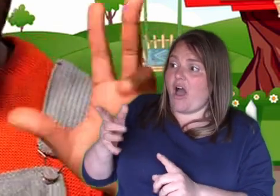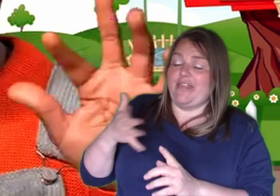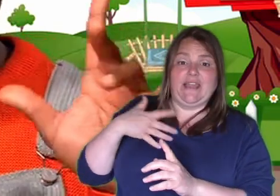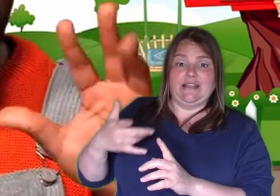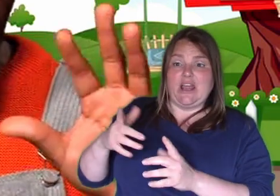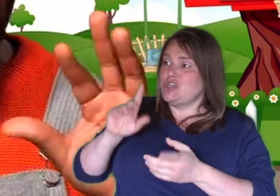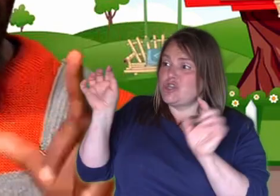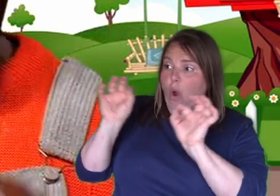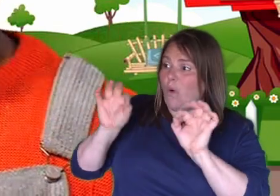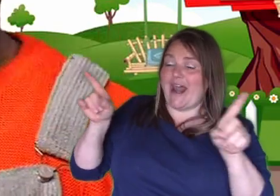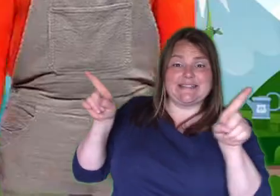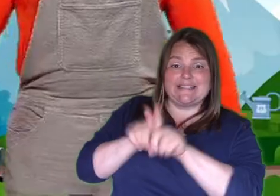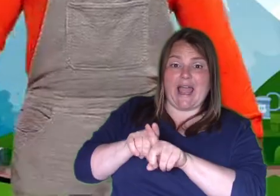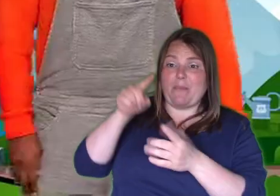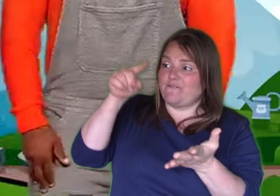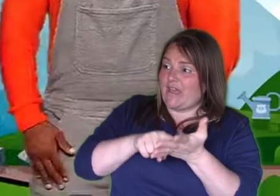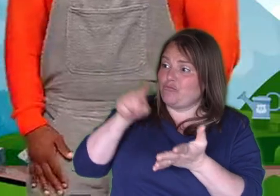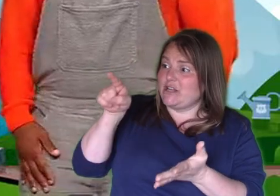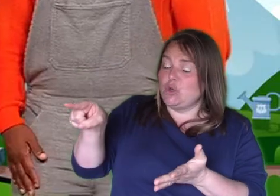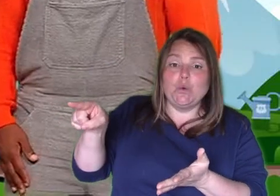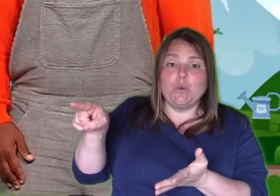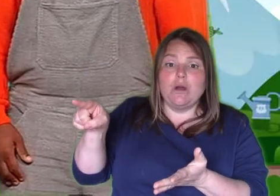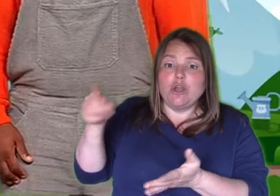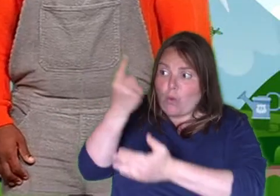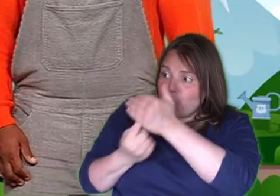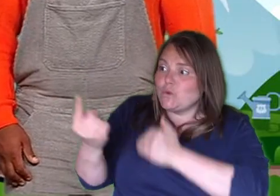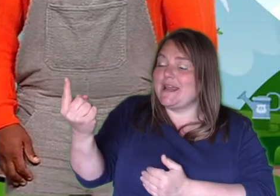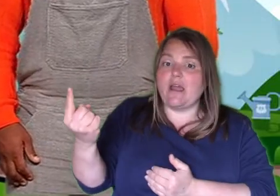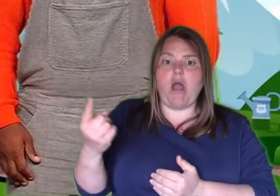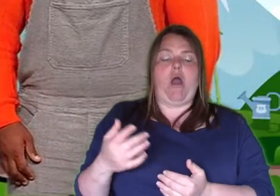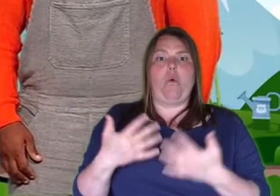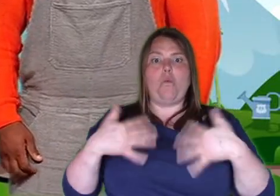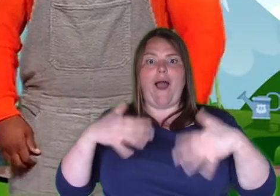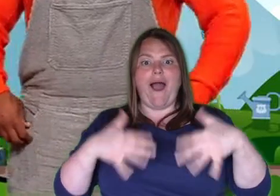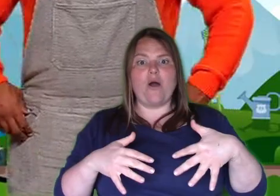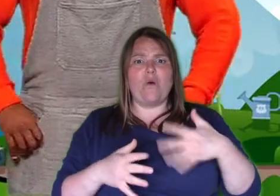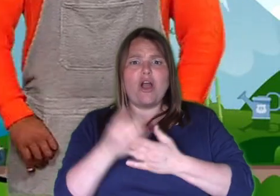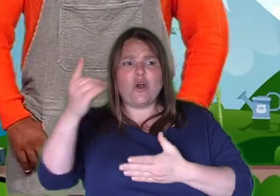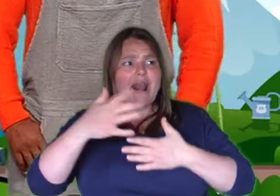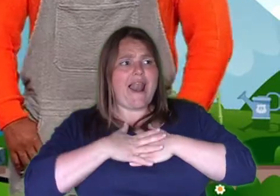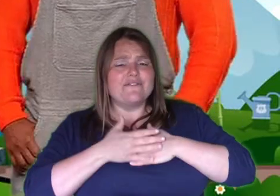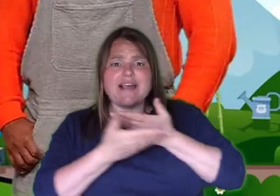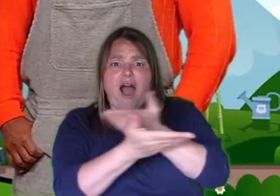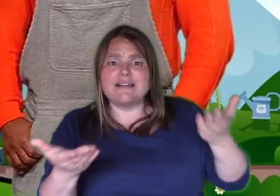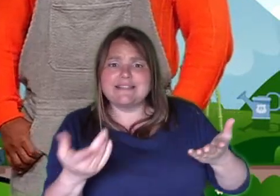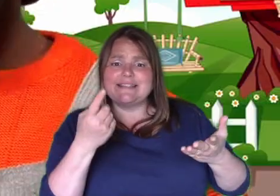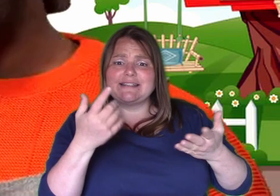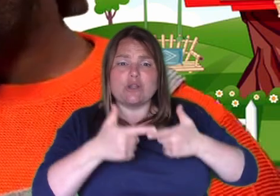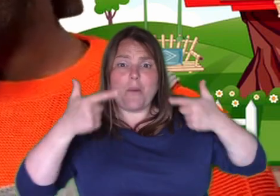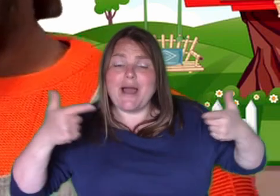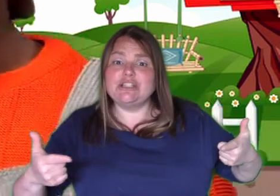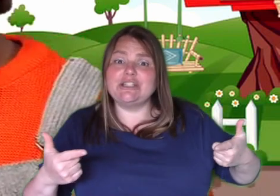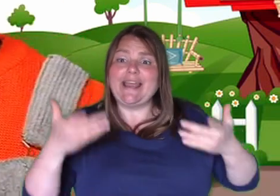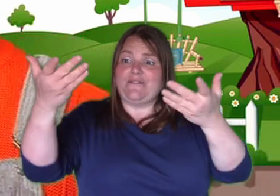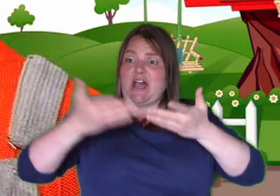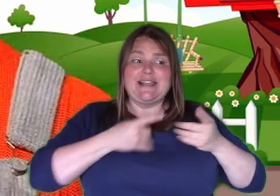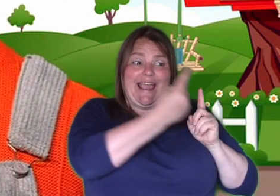has the same fingerprints as you. Wow! God loves us so much that he would give us each our own unique fingerprint. You know,